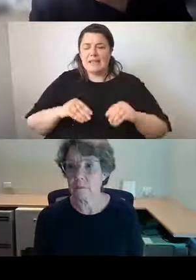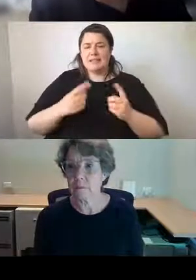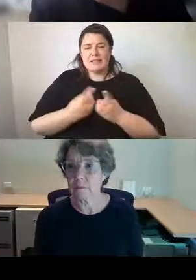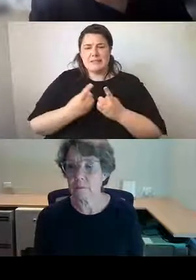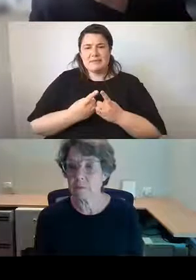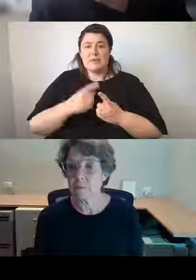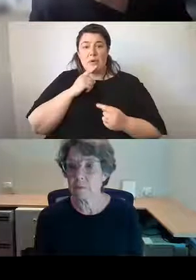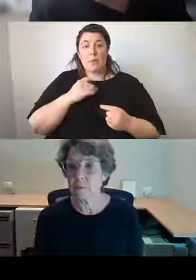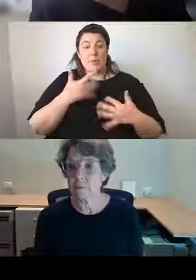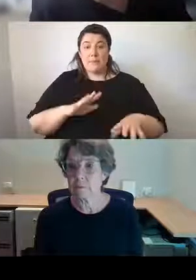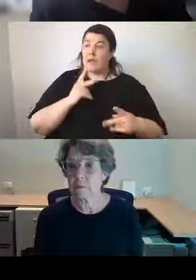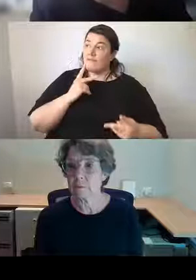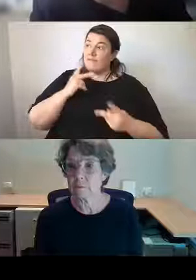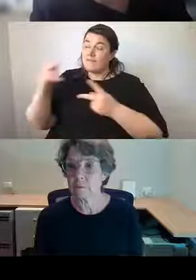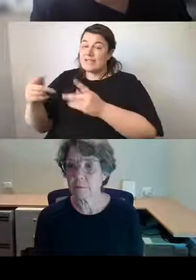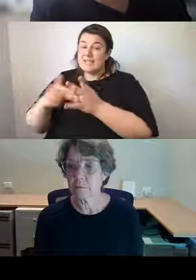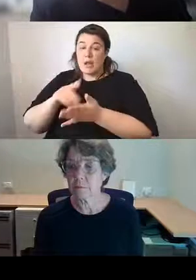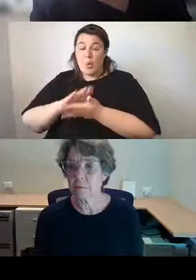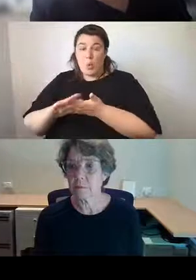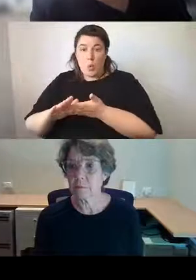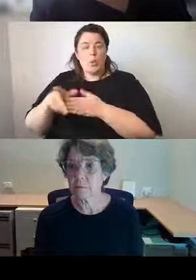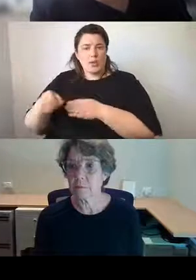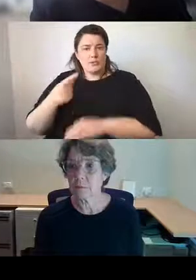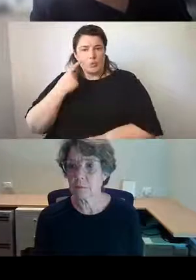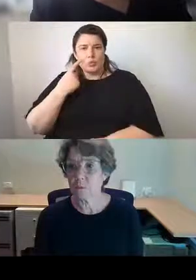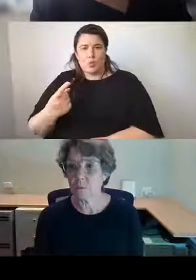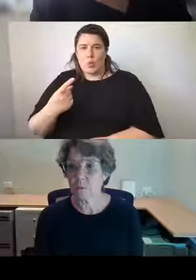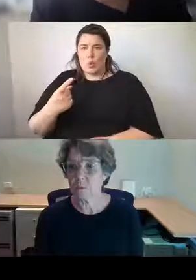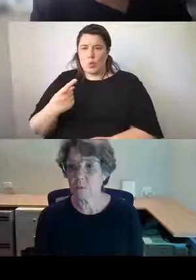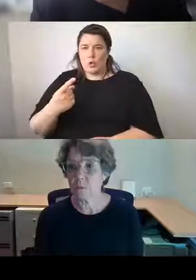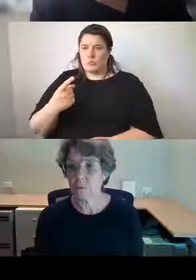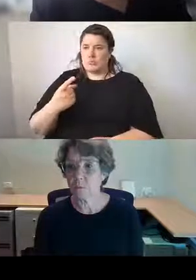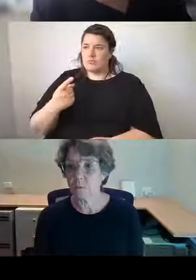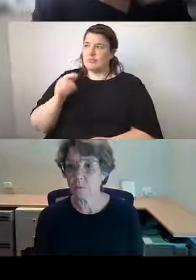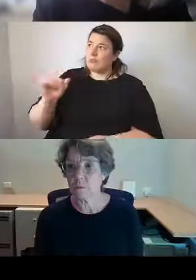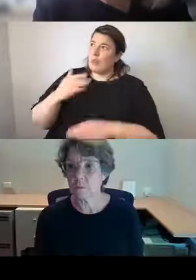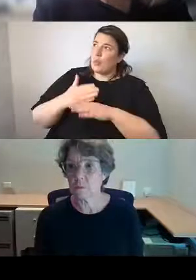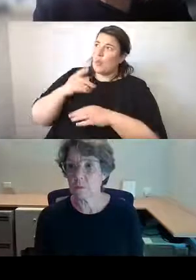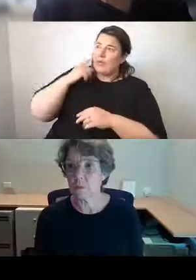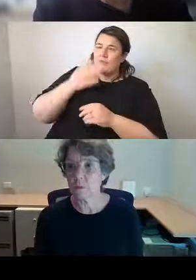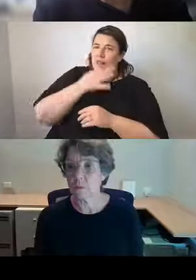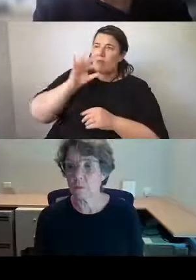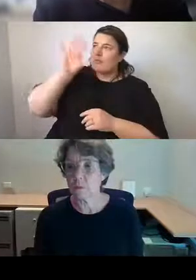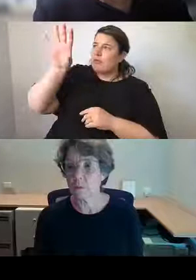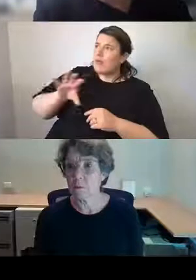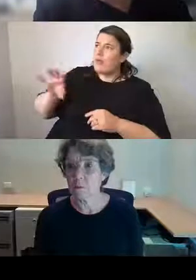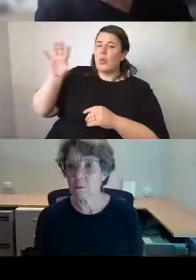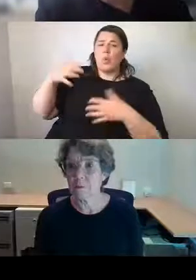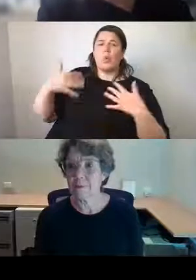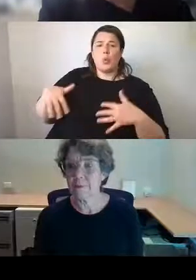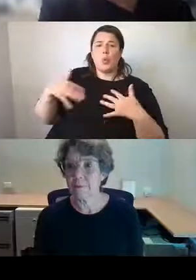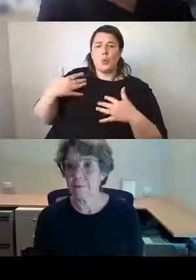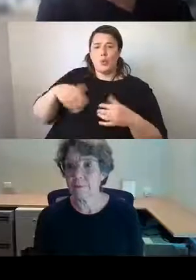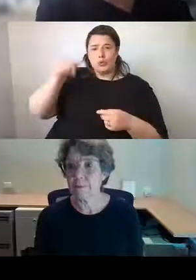a visit to the town hall where he looked up and saw Lucien Henry's work. He wanted to know more about